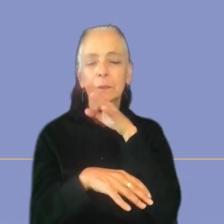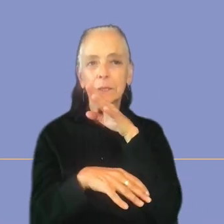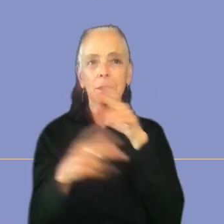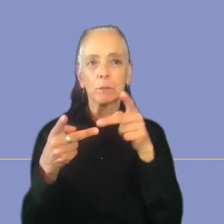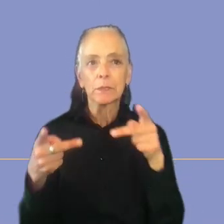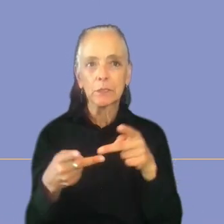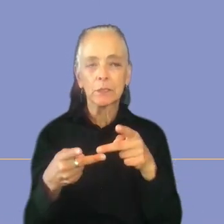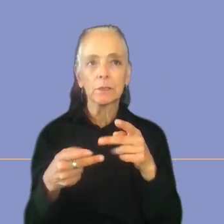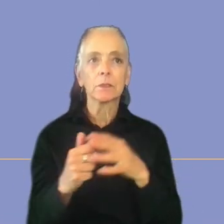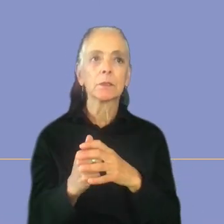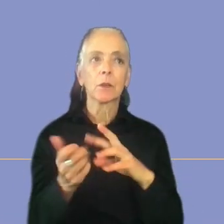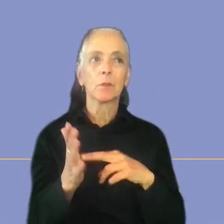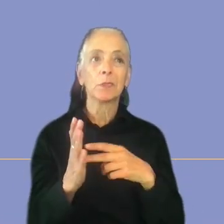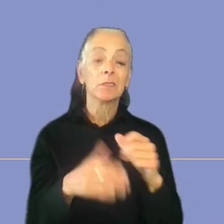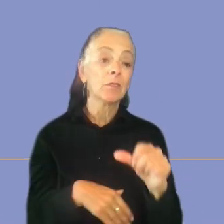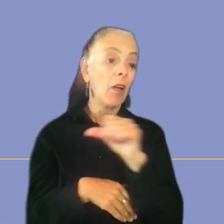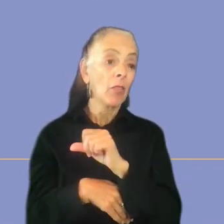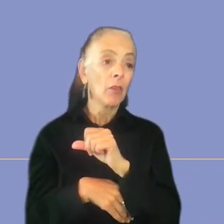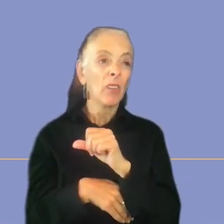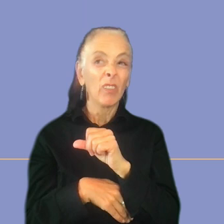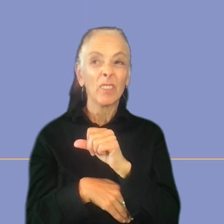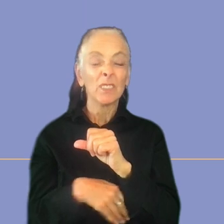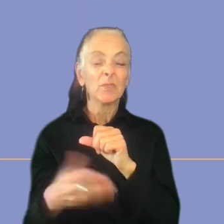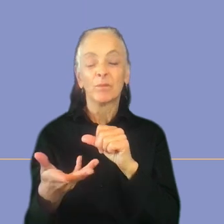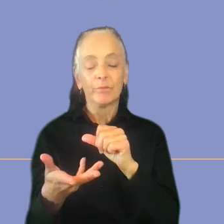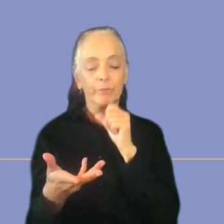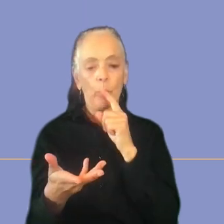outside of it is almost non-existent.